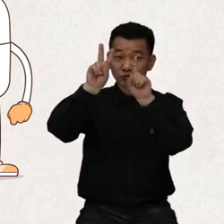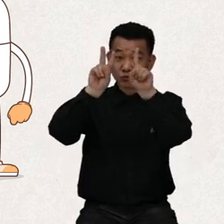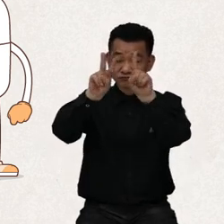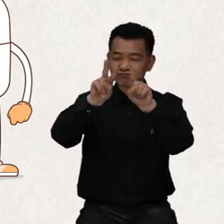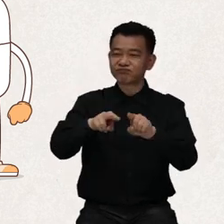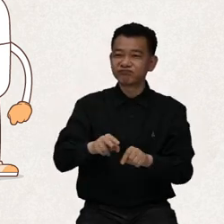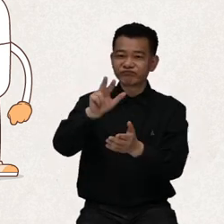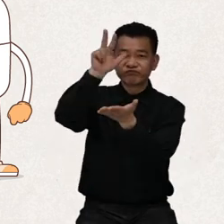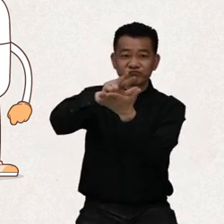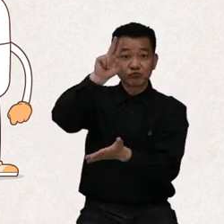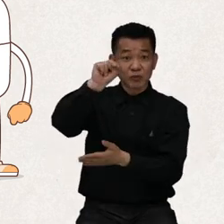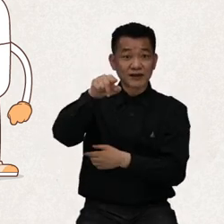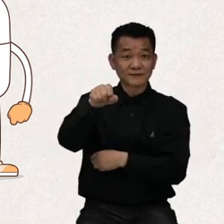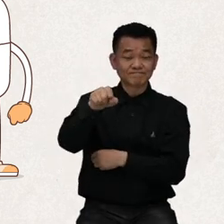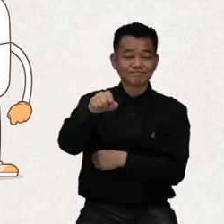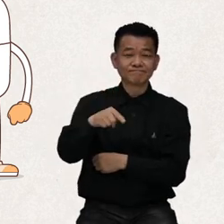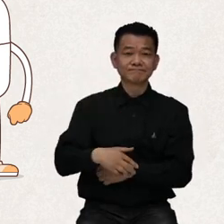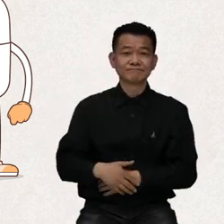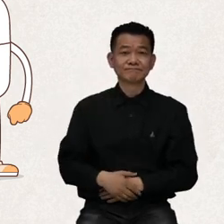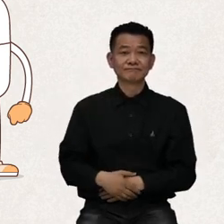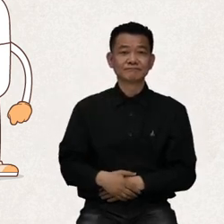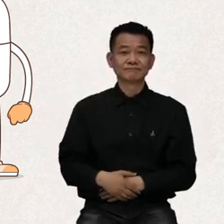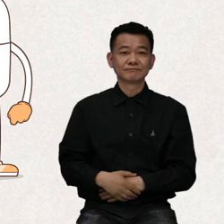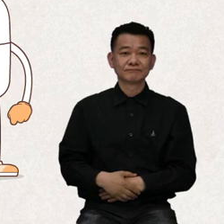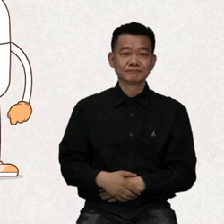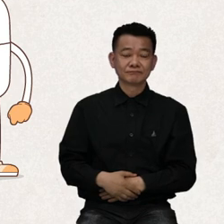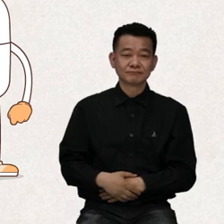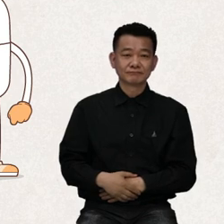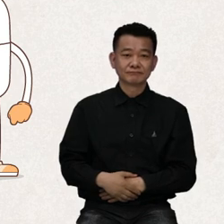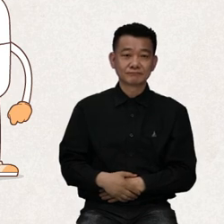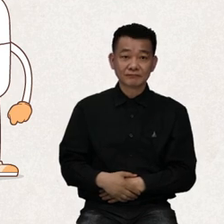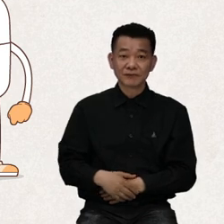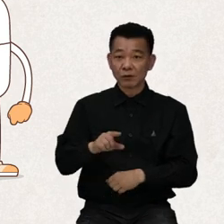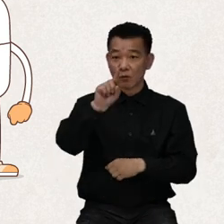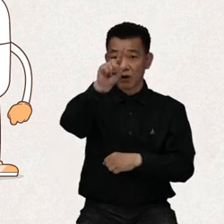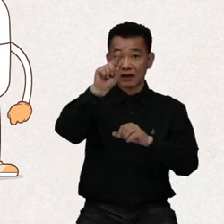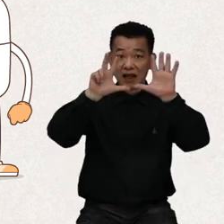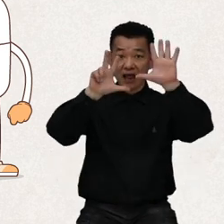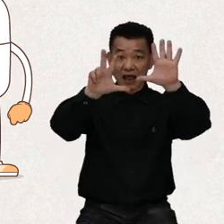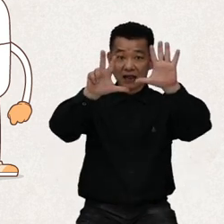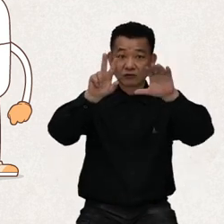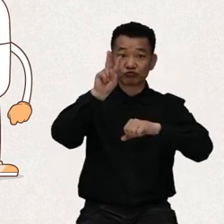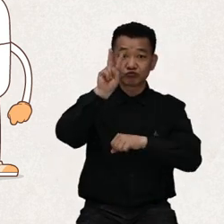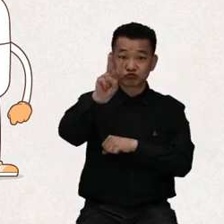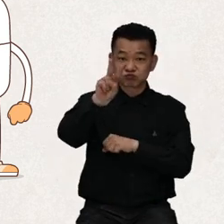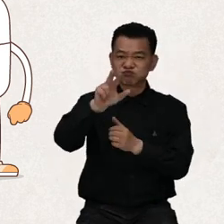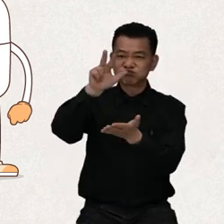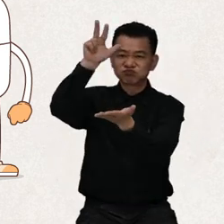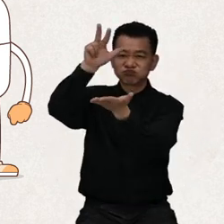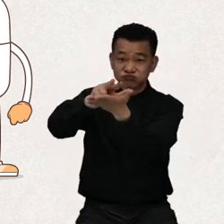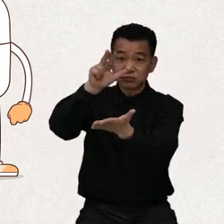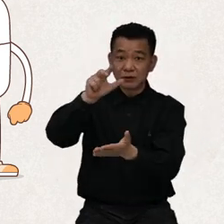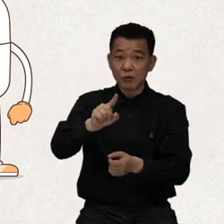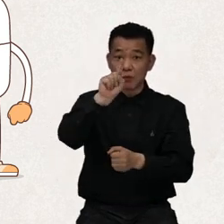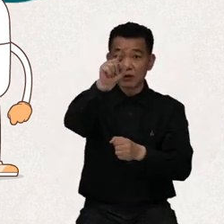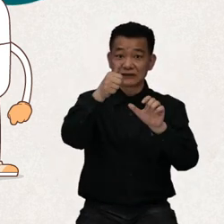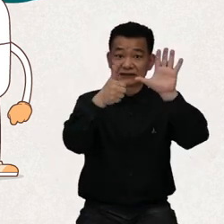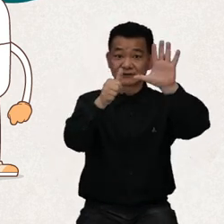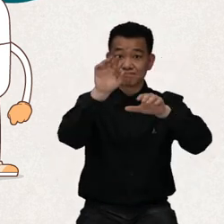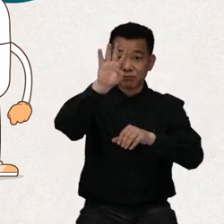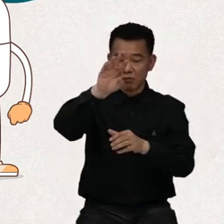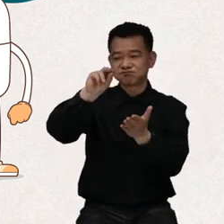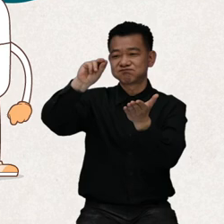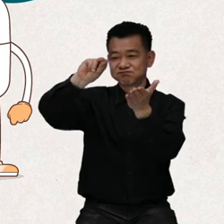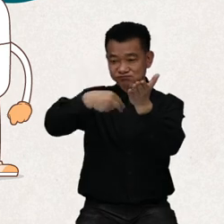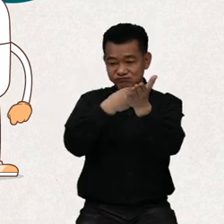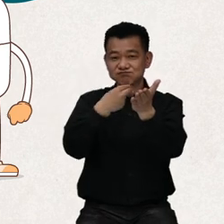Disabilities, adopted in December 2006, is currently ratified by 182 countries and